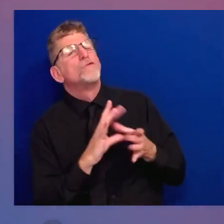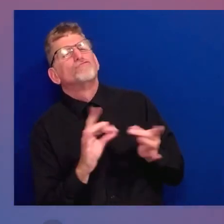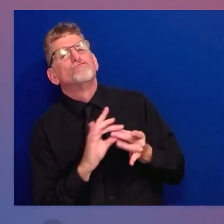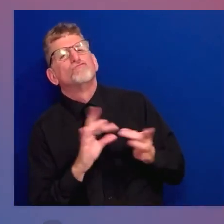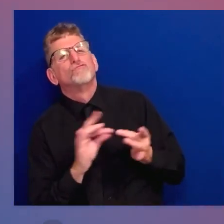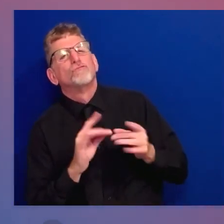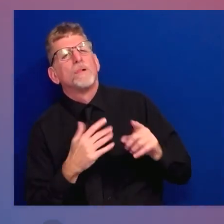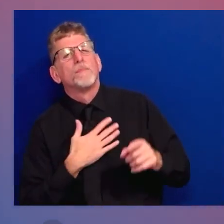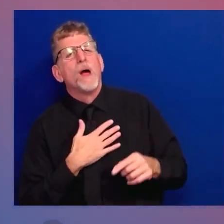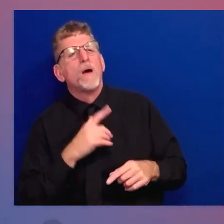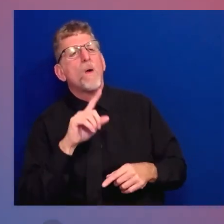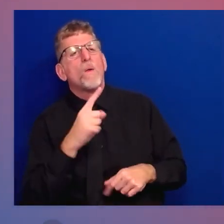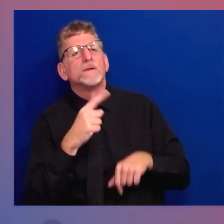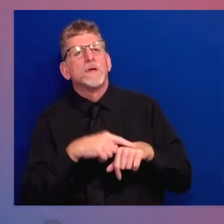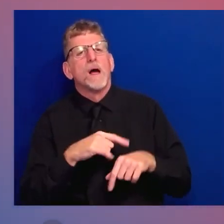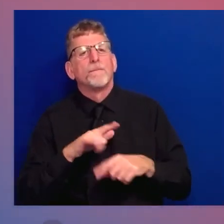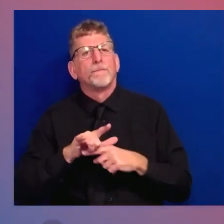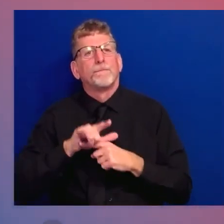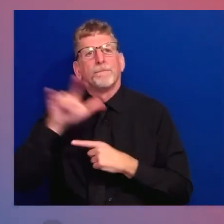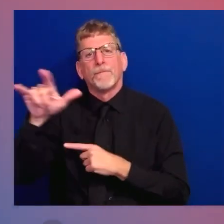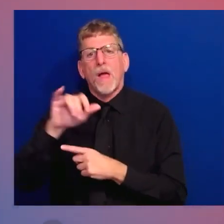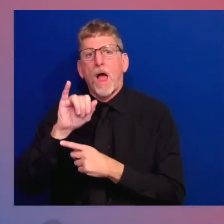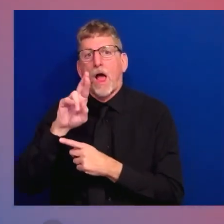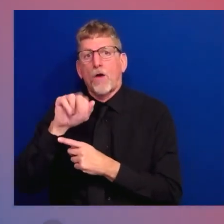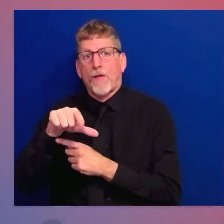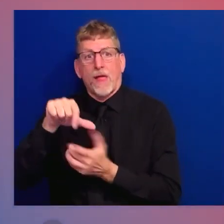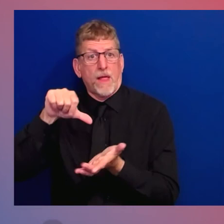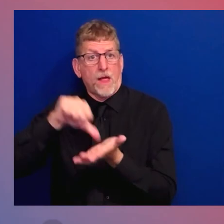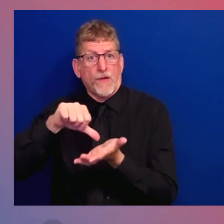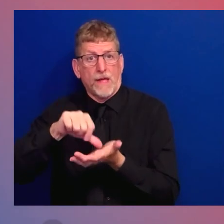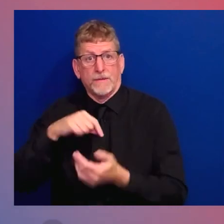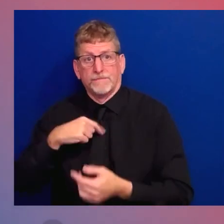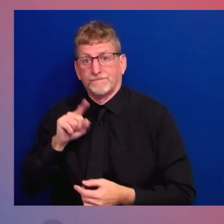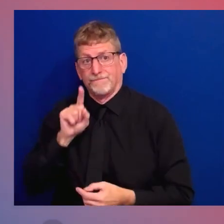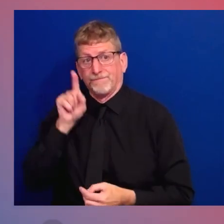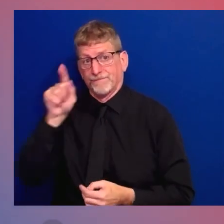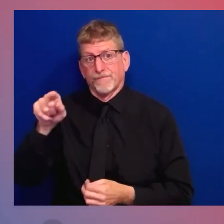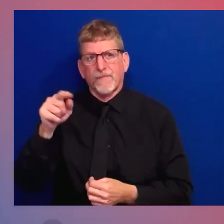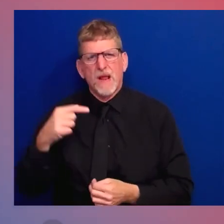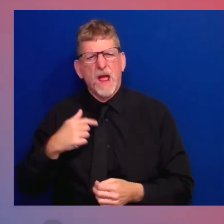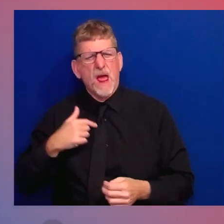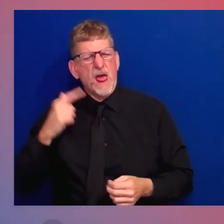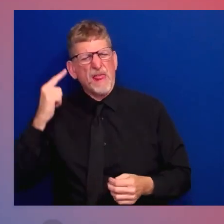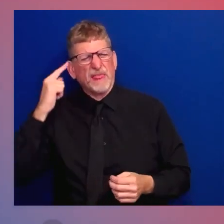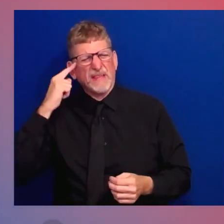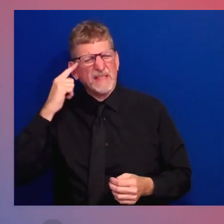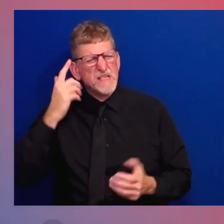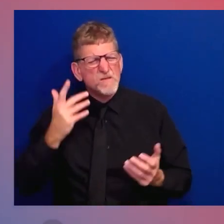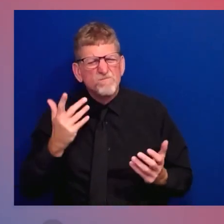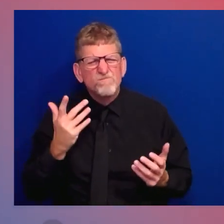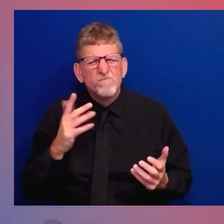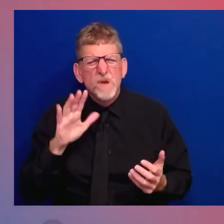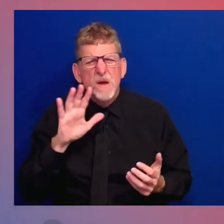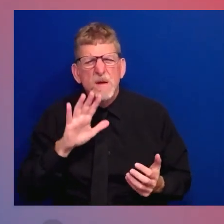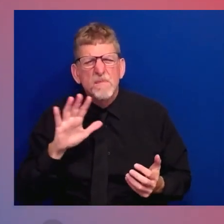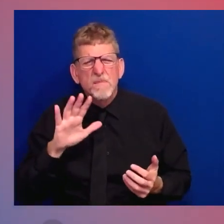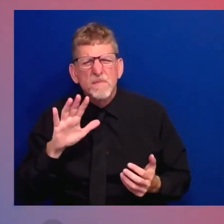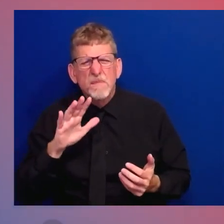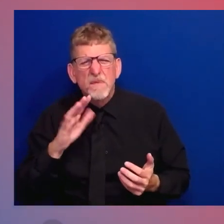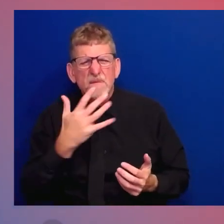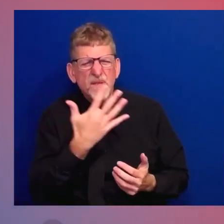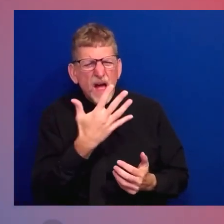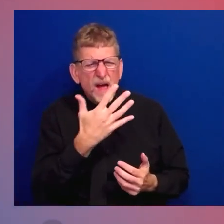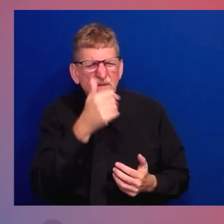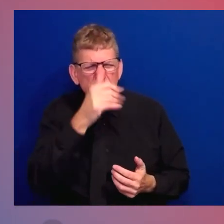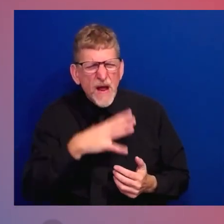and there were, I believe, seven members — six members, five men and one women — one woman. And I asked the question of